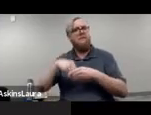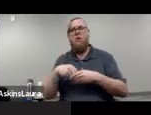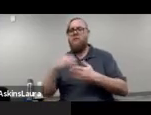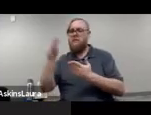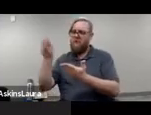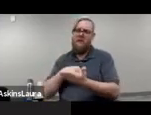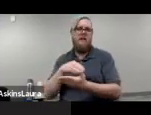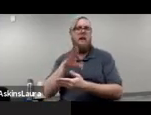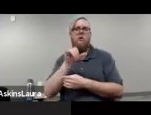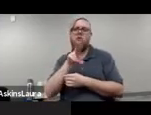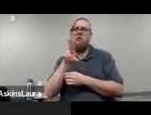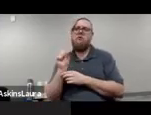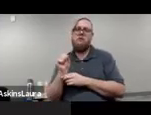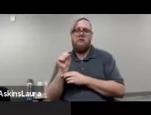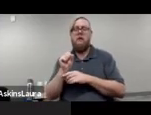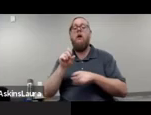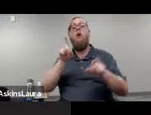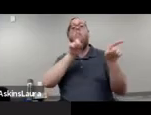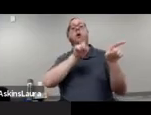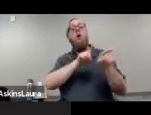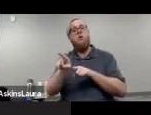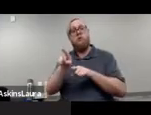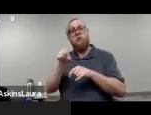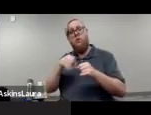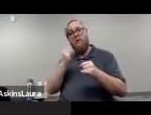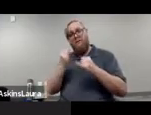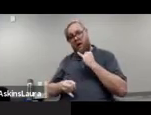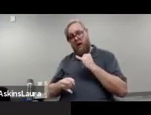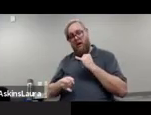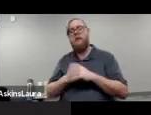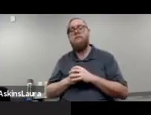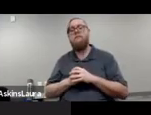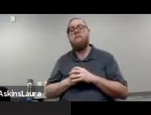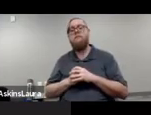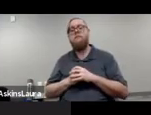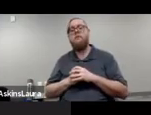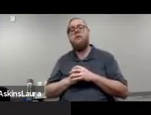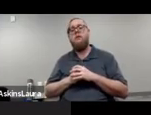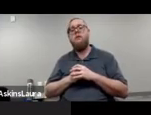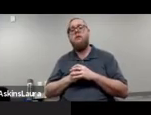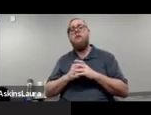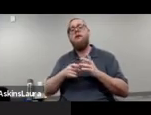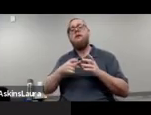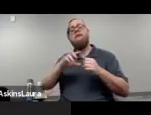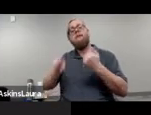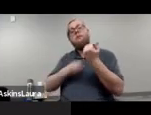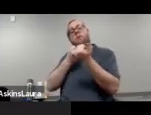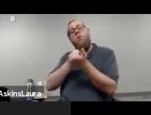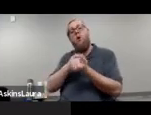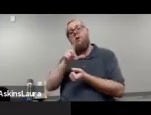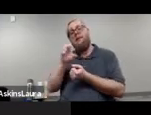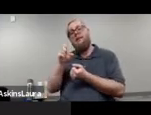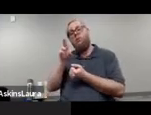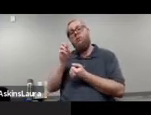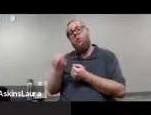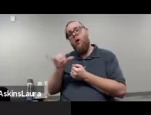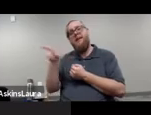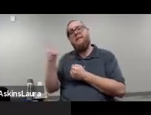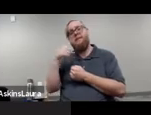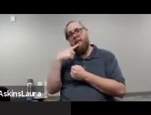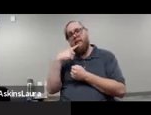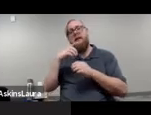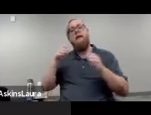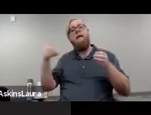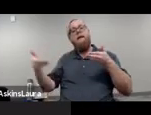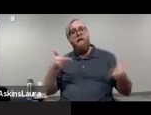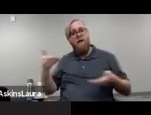in filling out the census. Finally, just piggybacking on what Leroy said about ensuring that